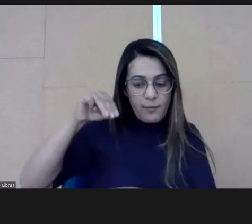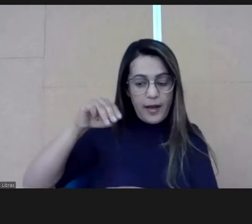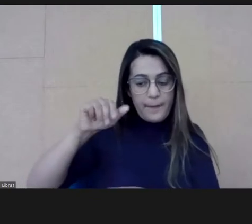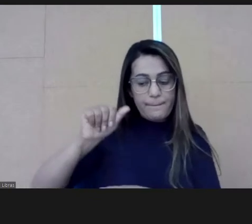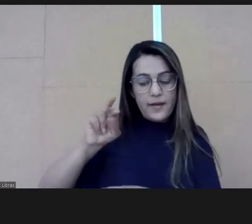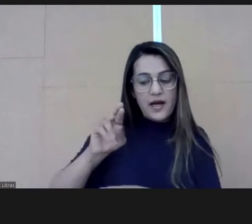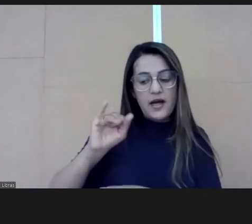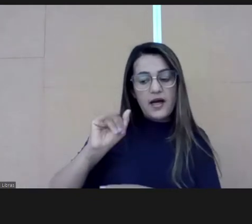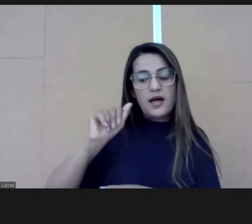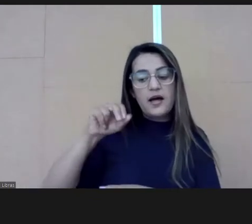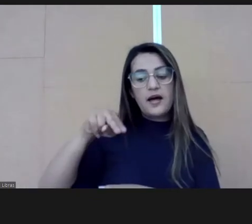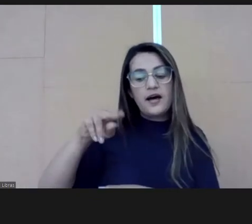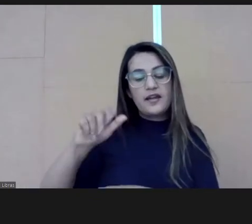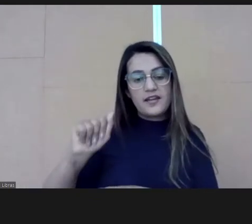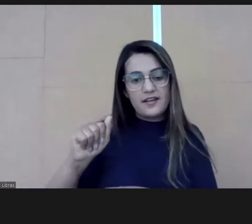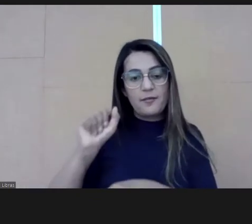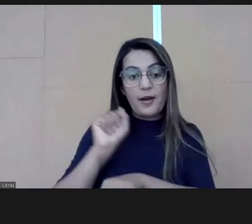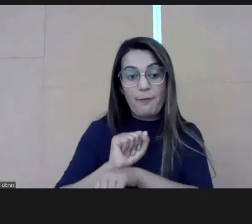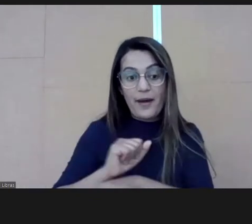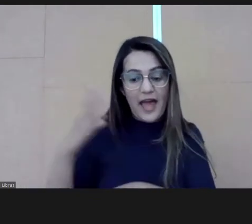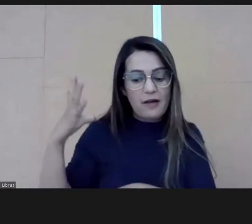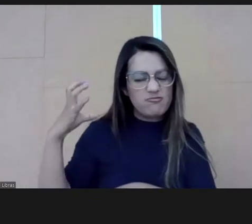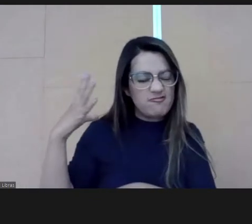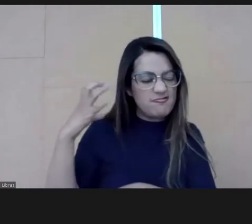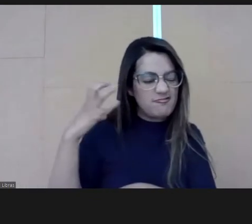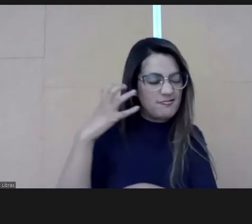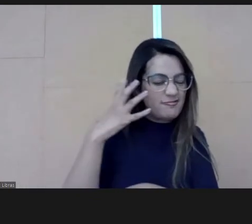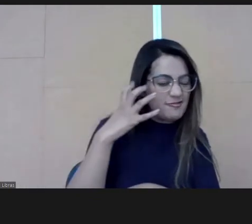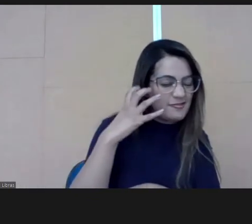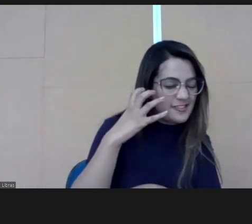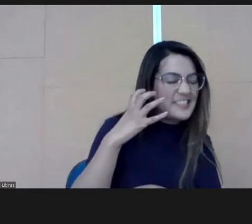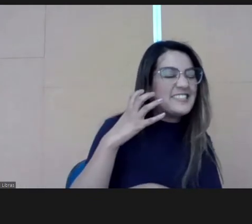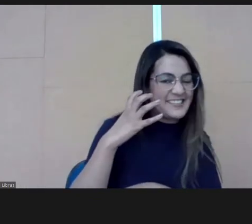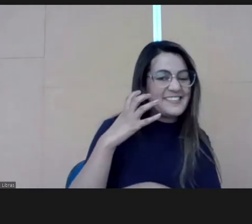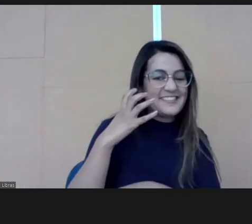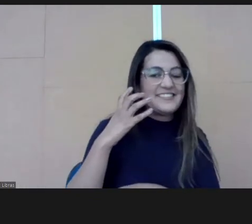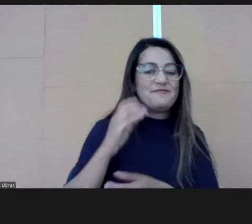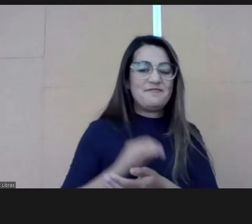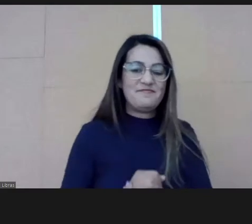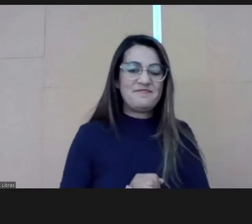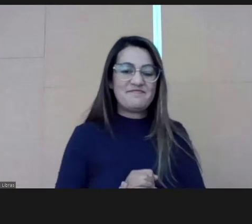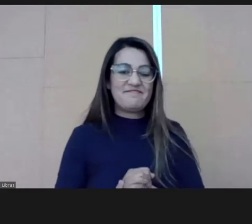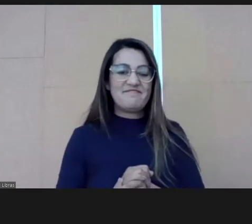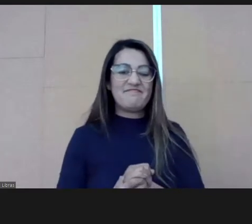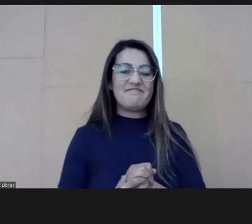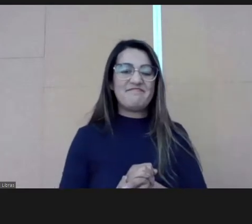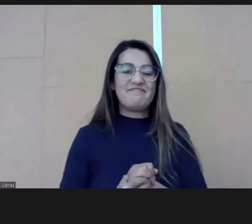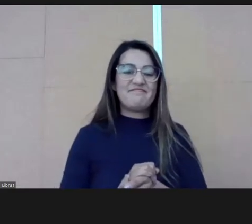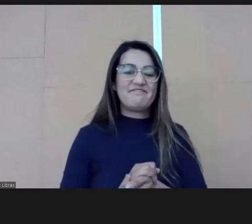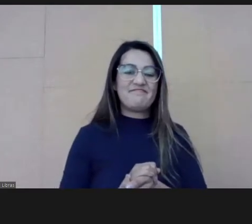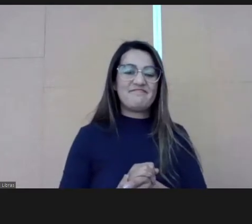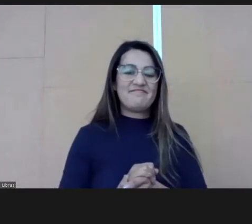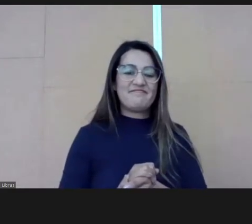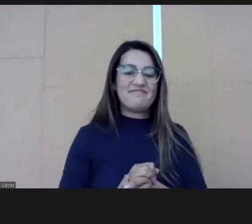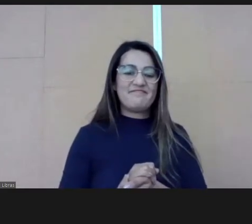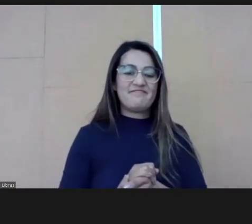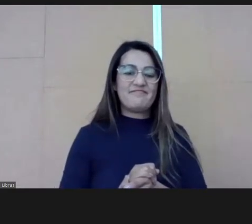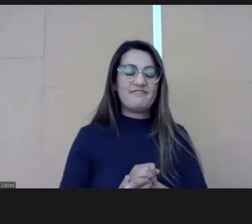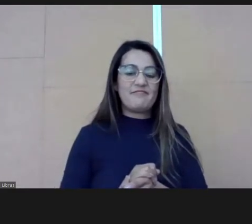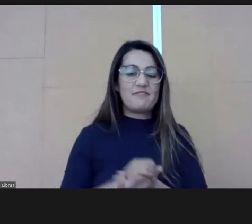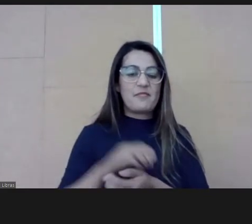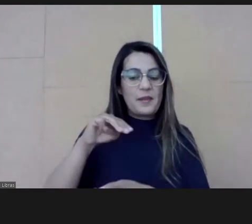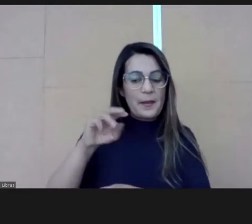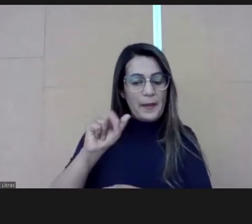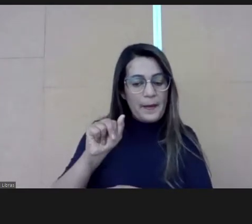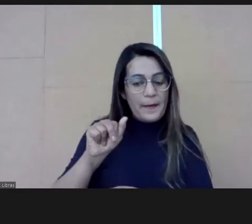I would like to call Mariana also so she can stop fighting me from the backstage. She wants to talk a little